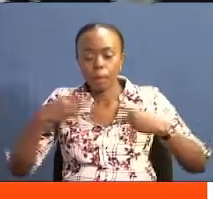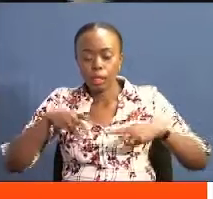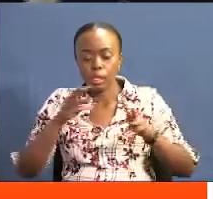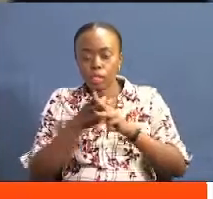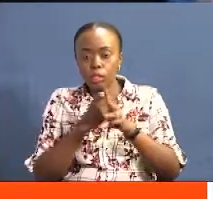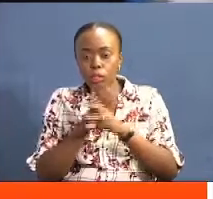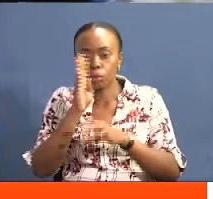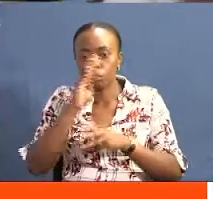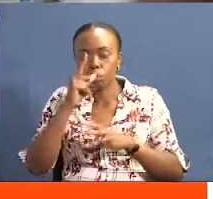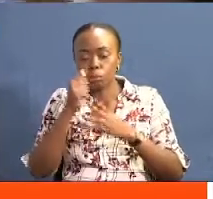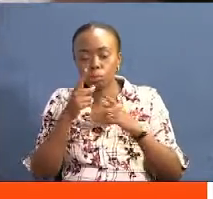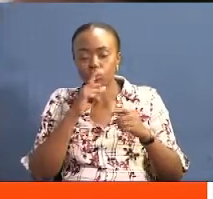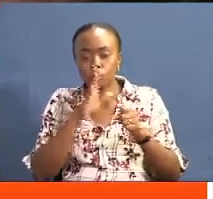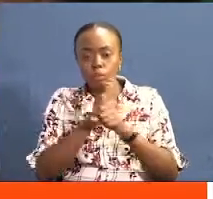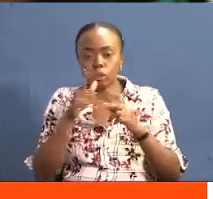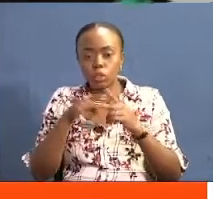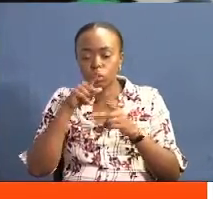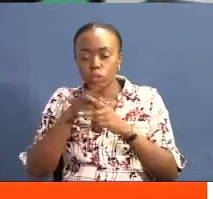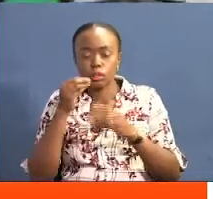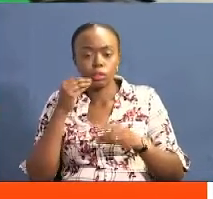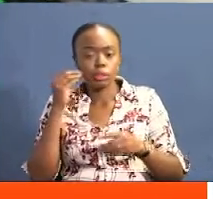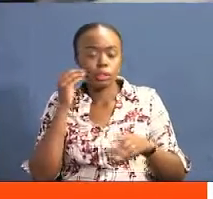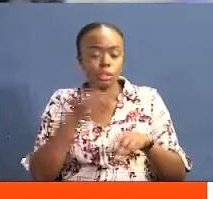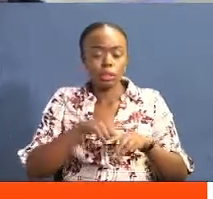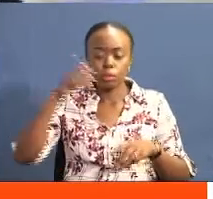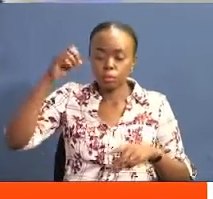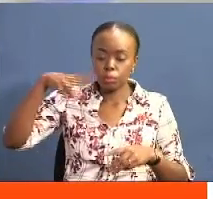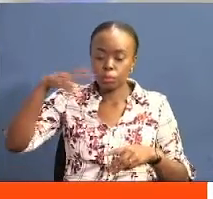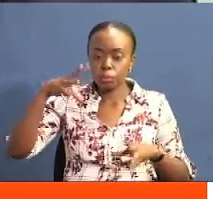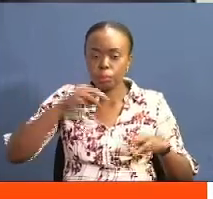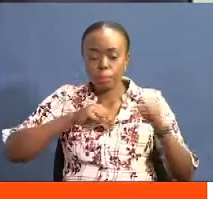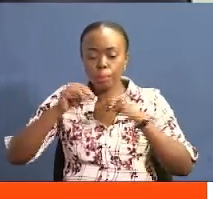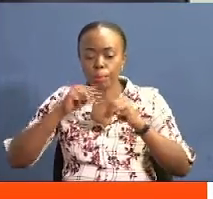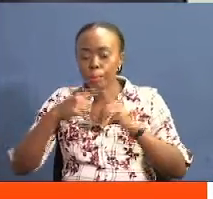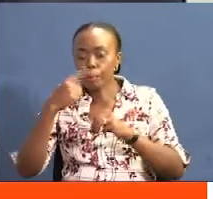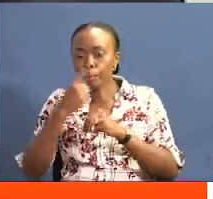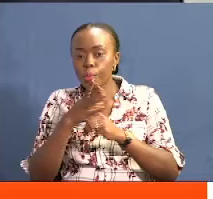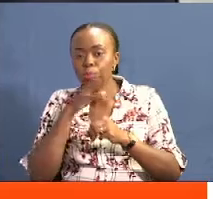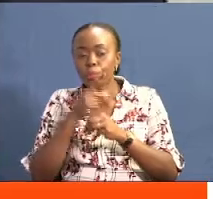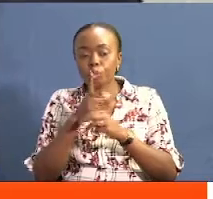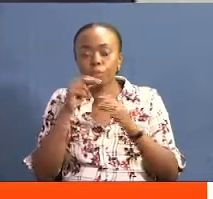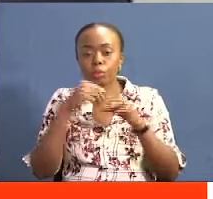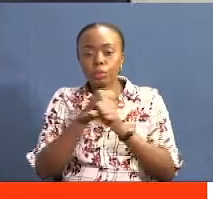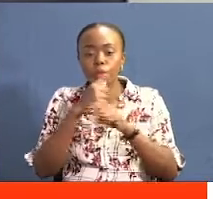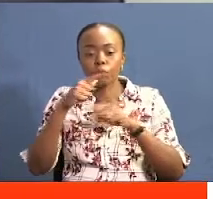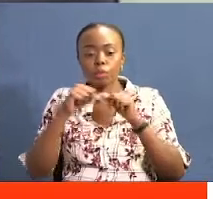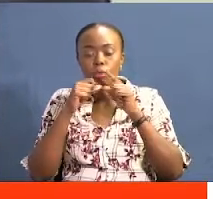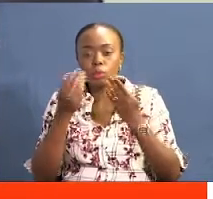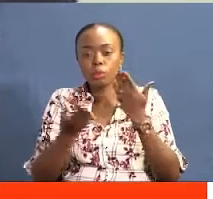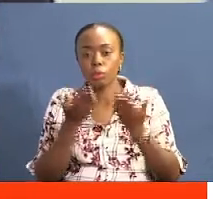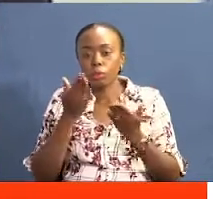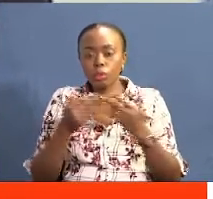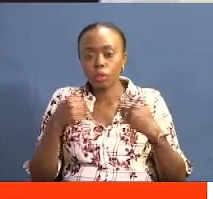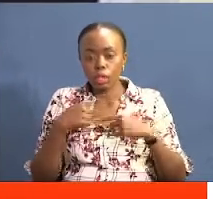from Bungoma prison sewage to their homes when it's raining, a matter that has been long reported but no action taken. However,